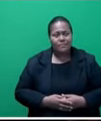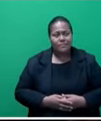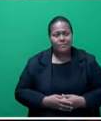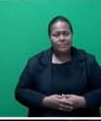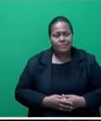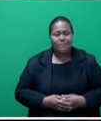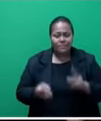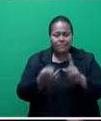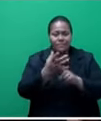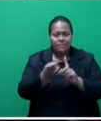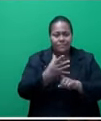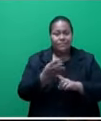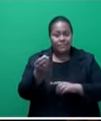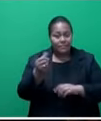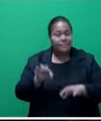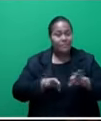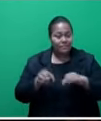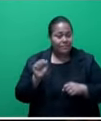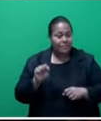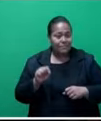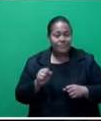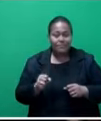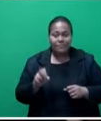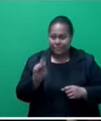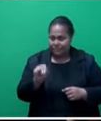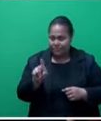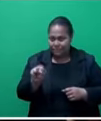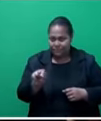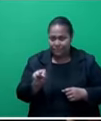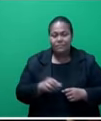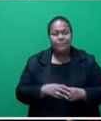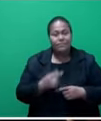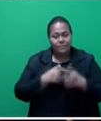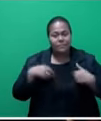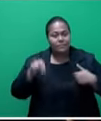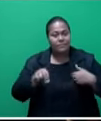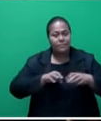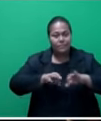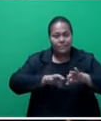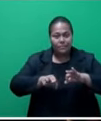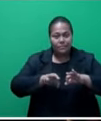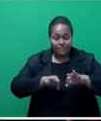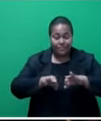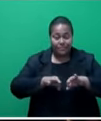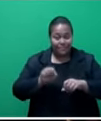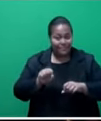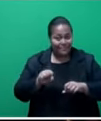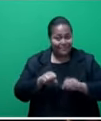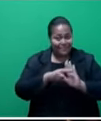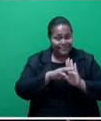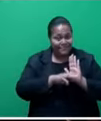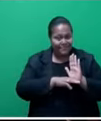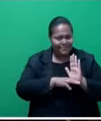important. They need to continue to do that. And we need to plan those things. But much of it, of